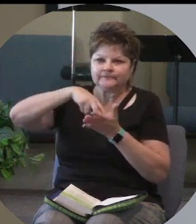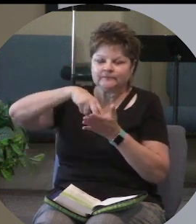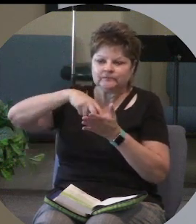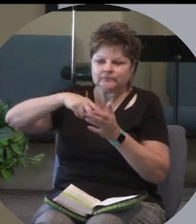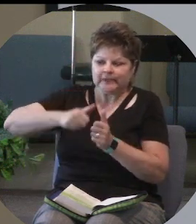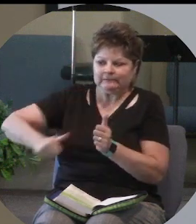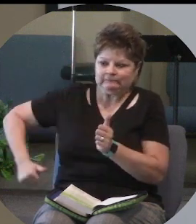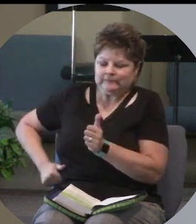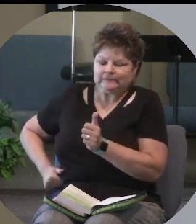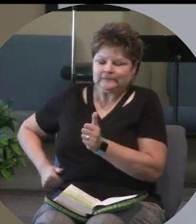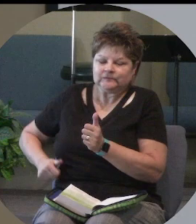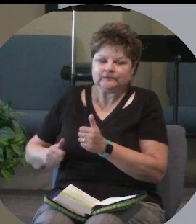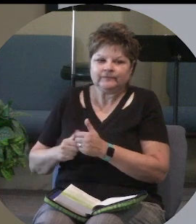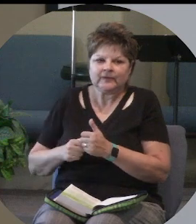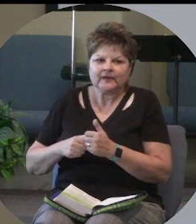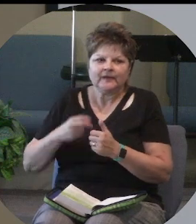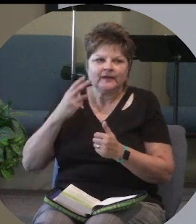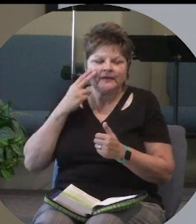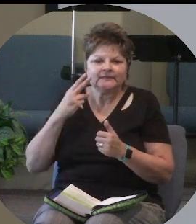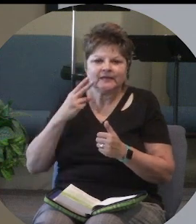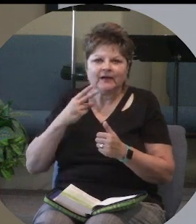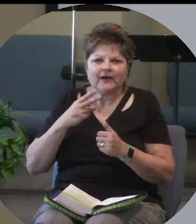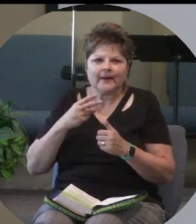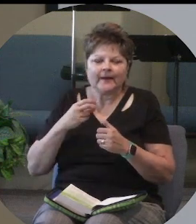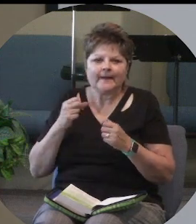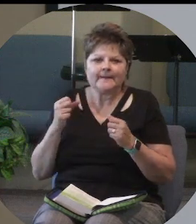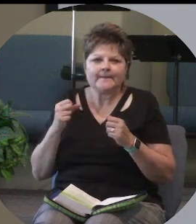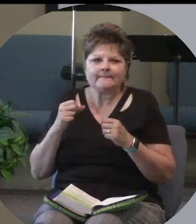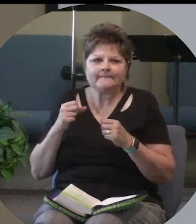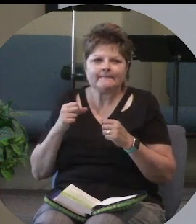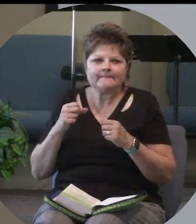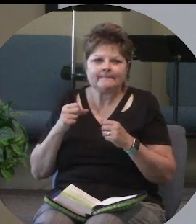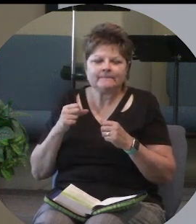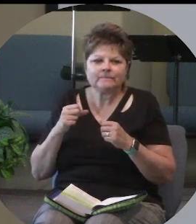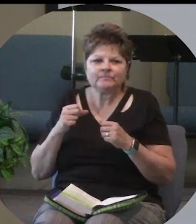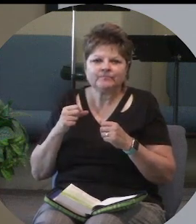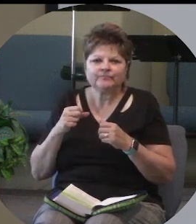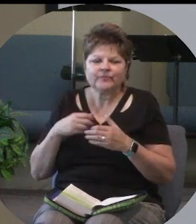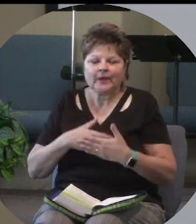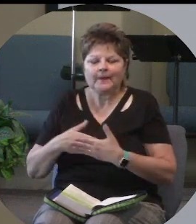that was chasing some geese around at the zoo and he fell down. Immediately got up and ran to mama.